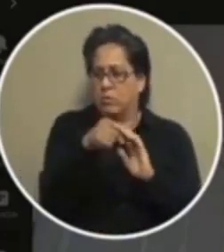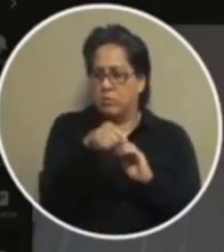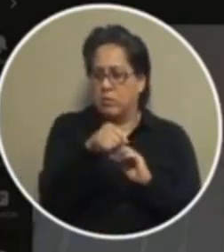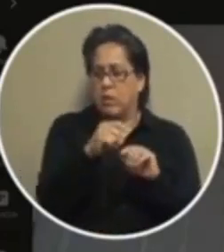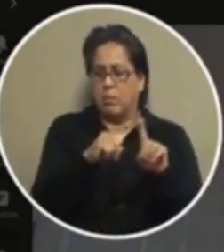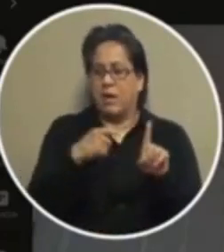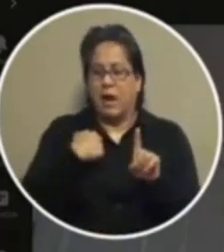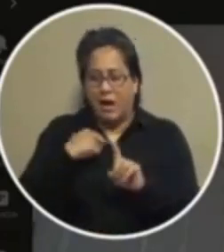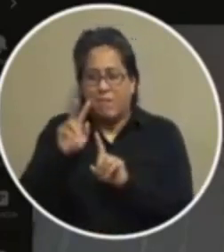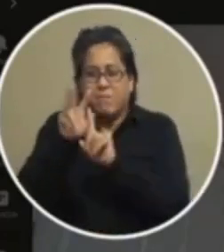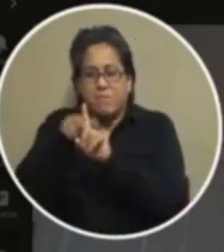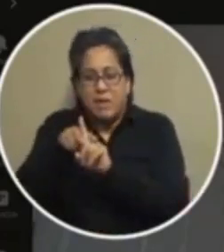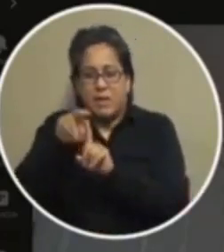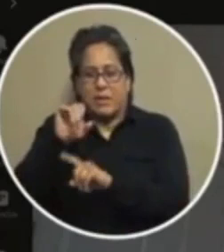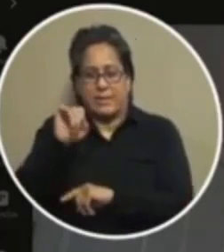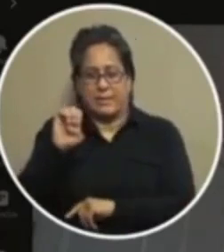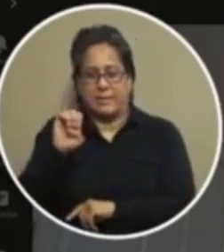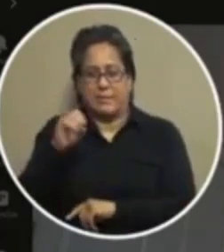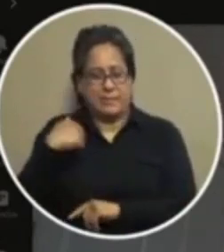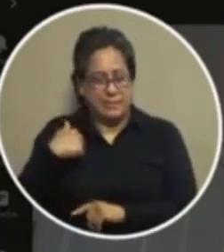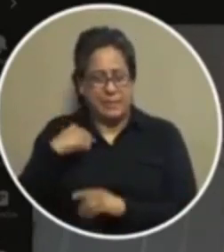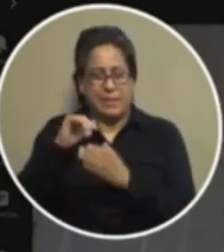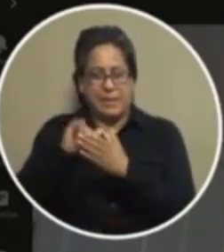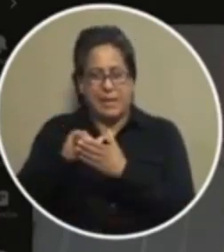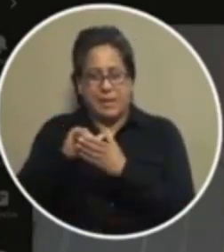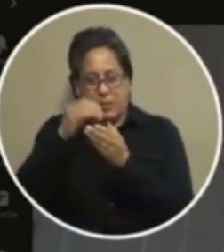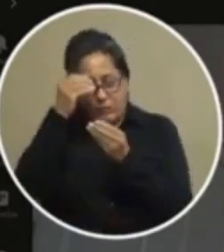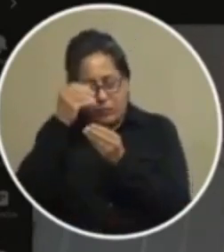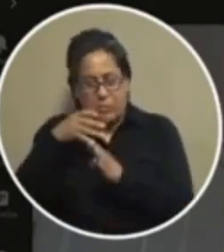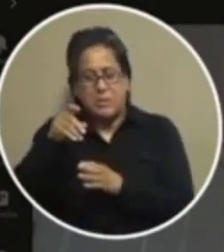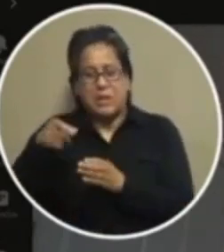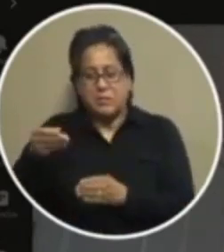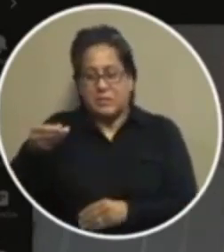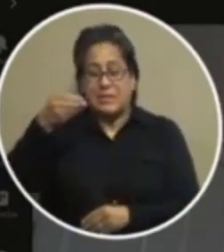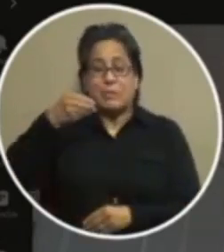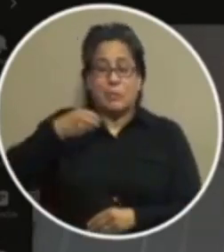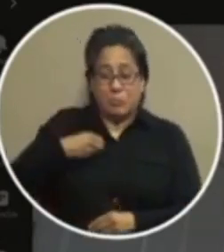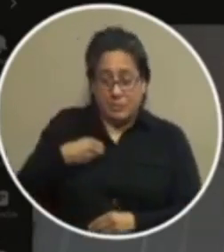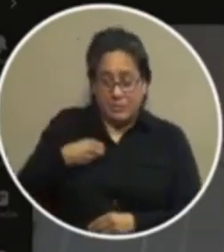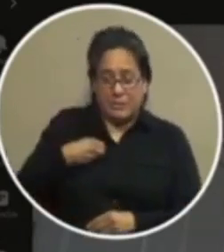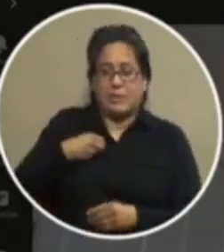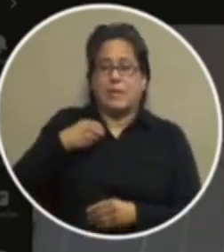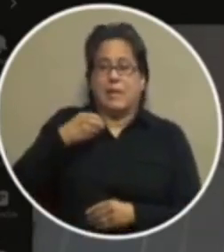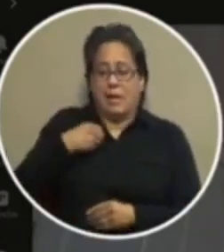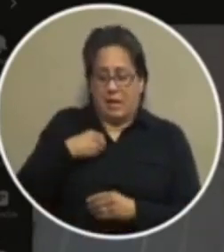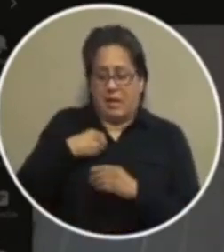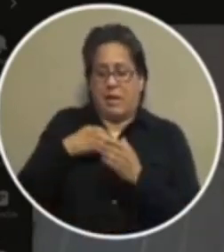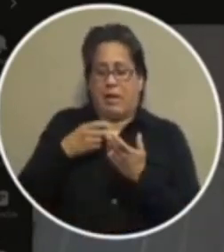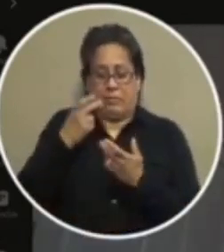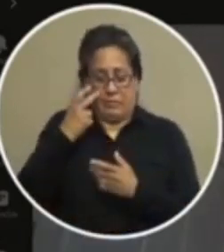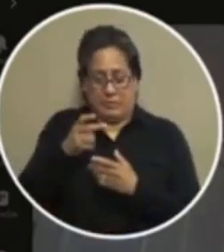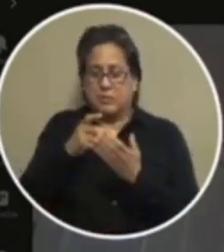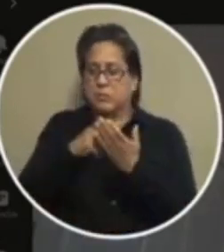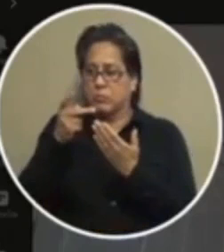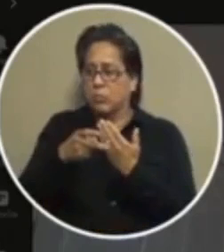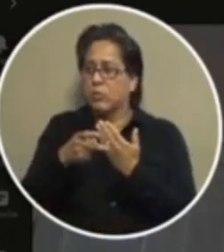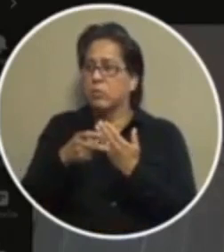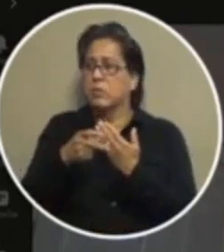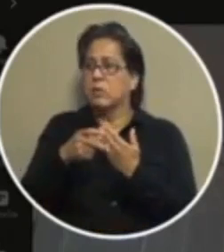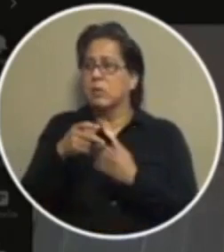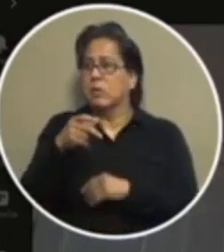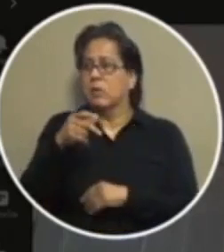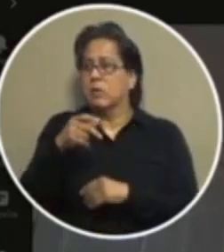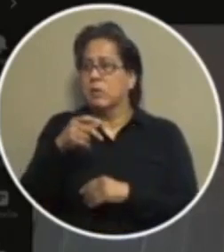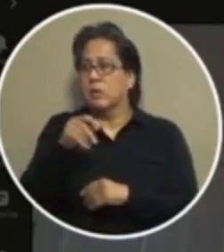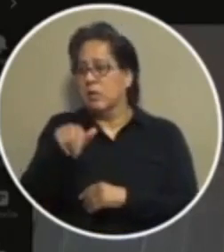file the cases so that information has to get to me so that i can i have looked at the program in noices county nobody's